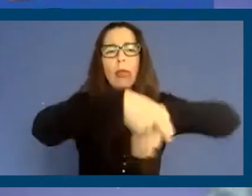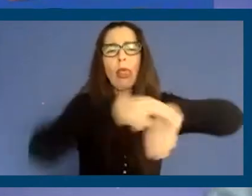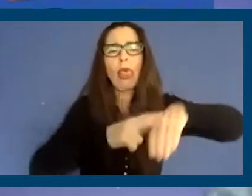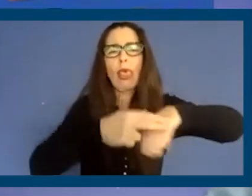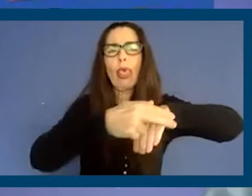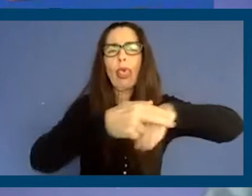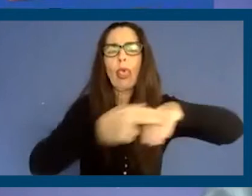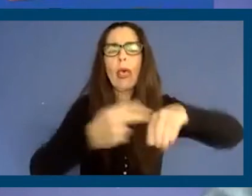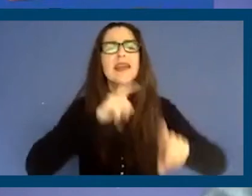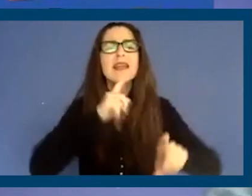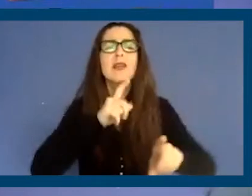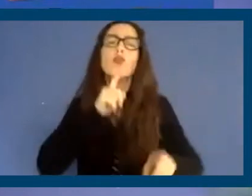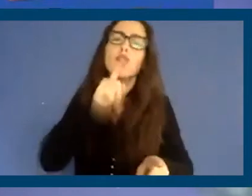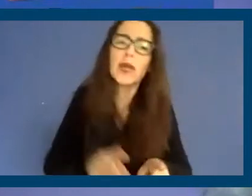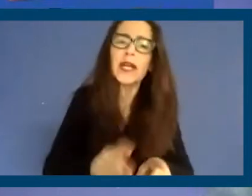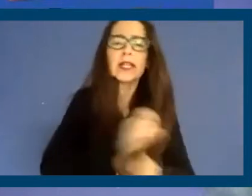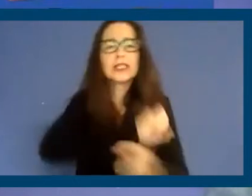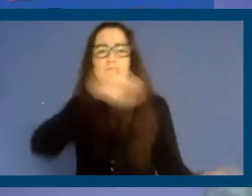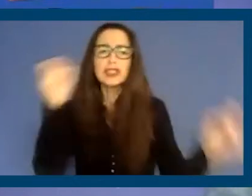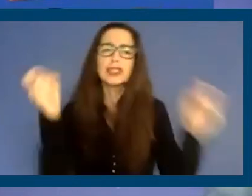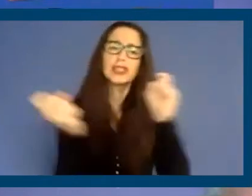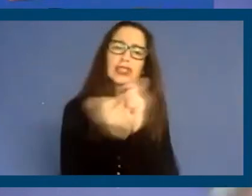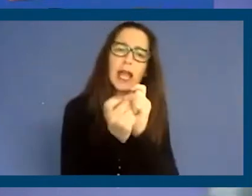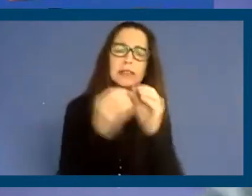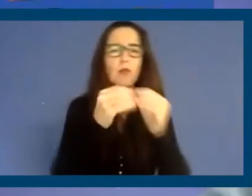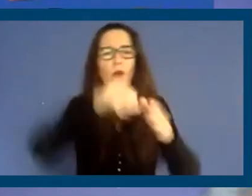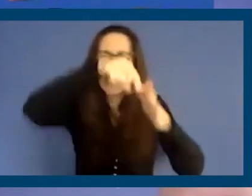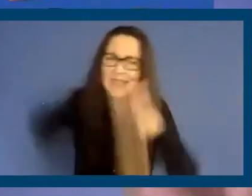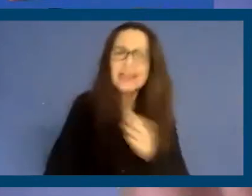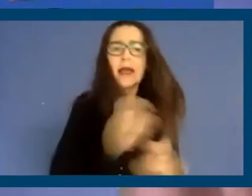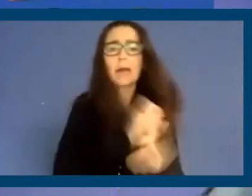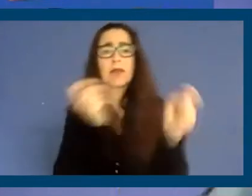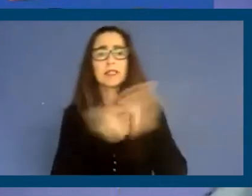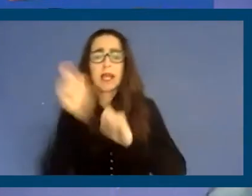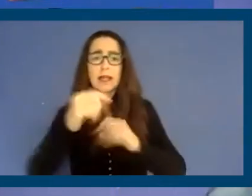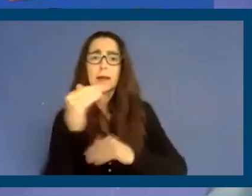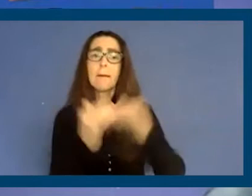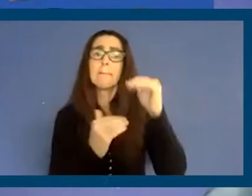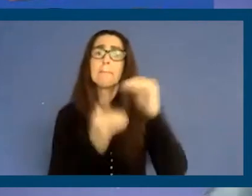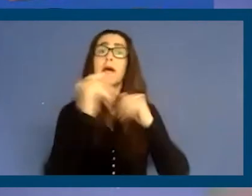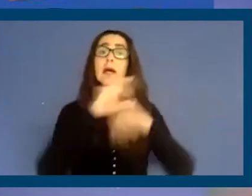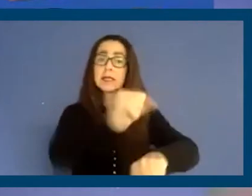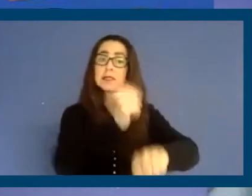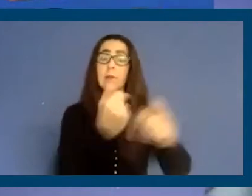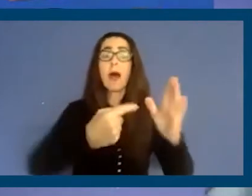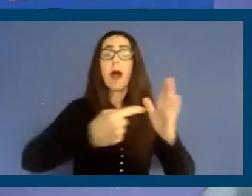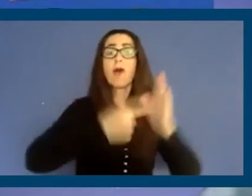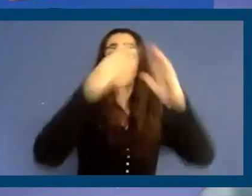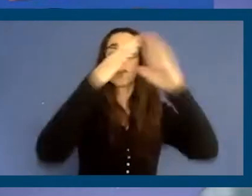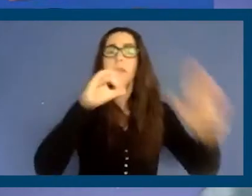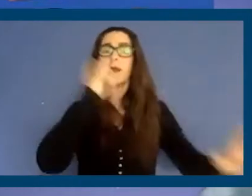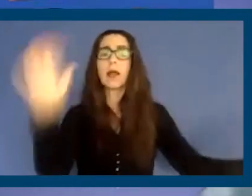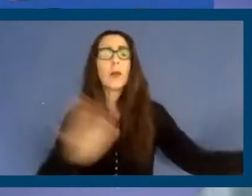surgery. We do need to build more housing, but we need to build affordable housing, not luxury